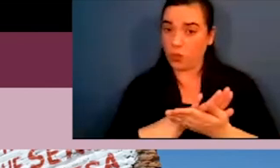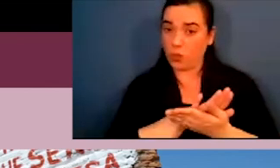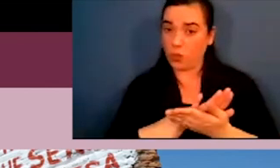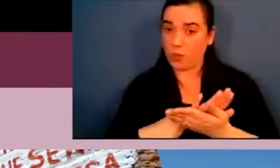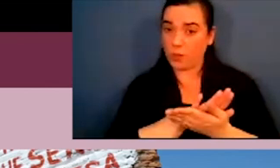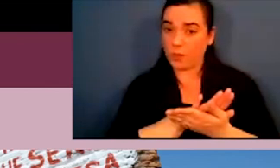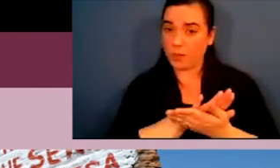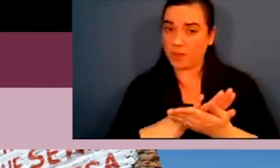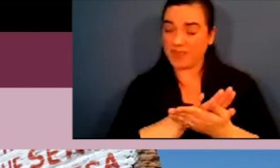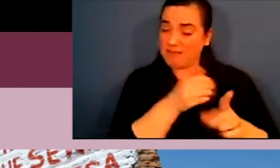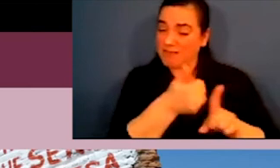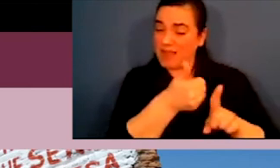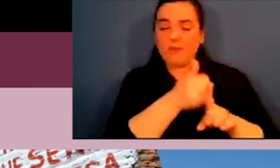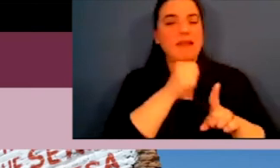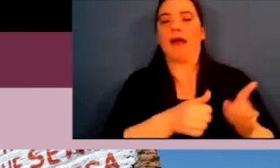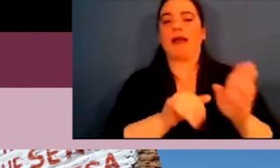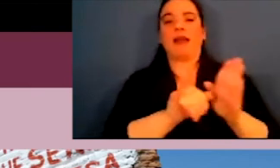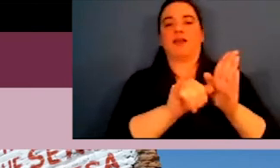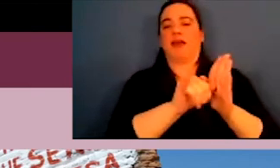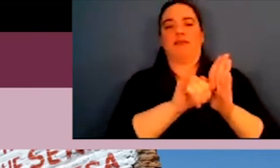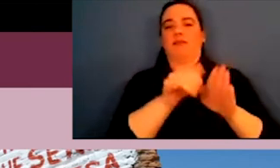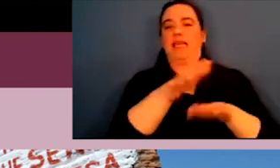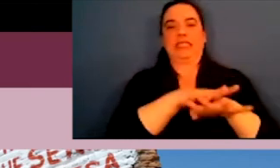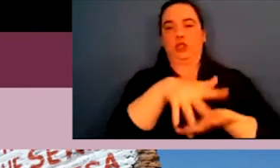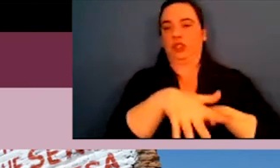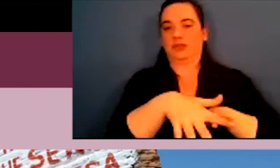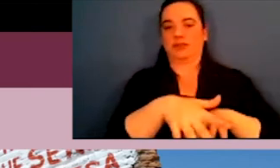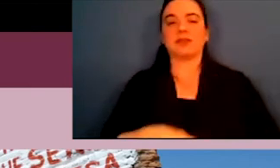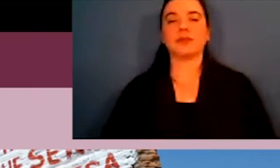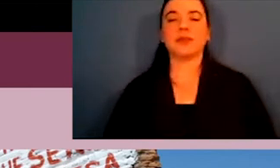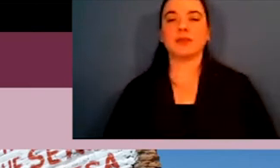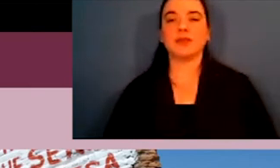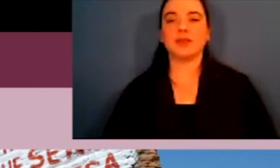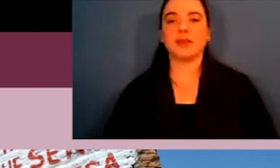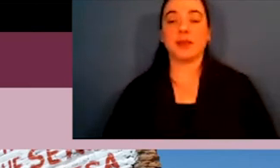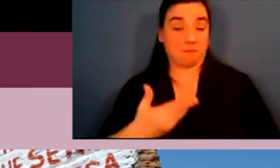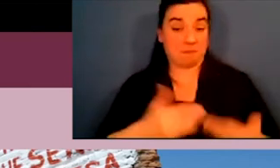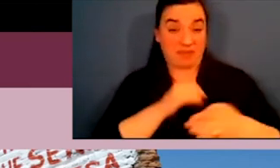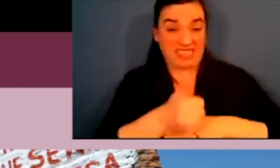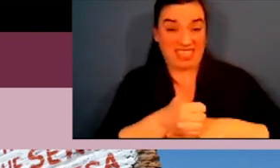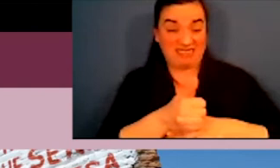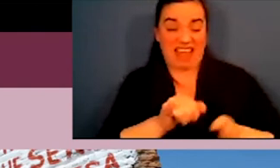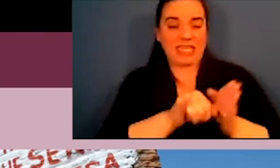um, who, who just didn't identify as indigenous.